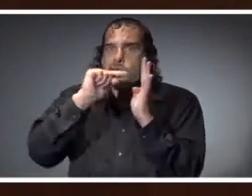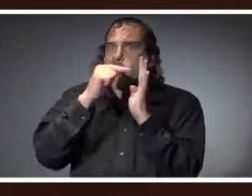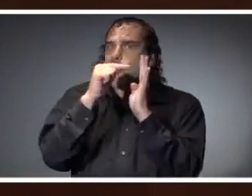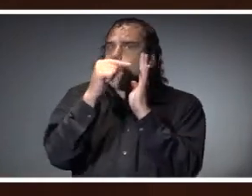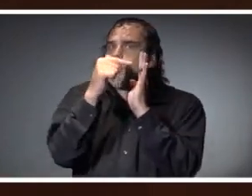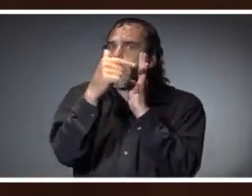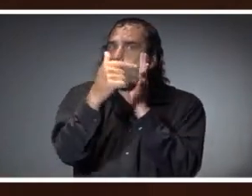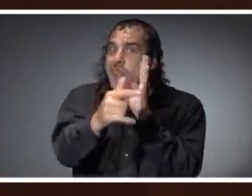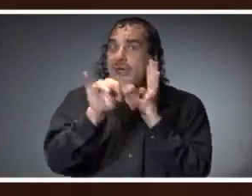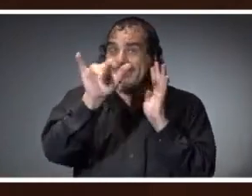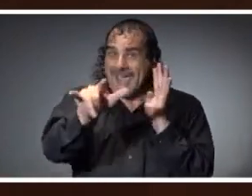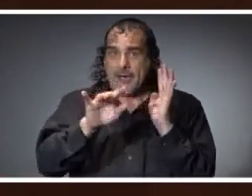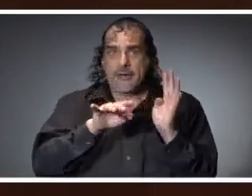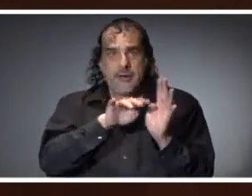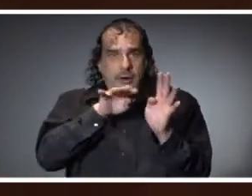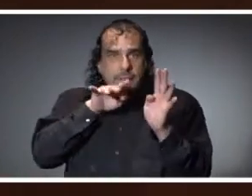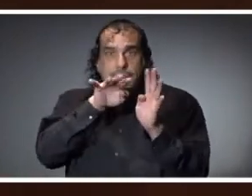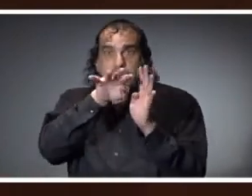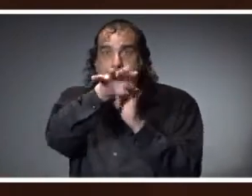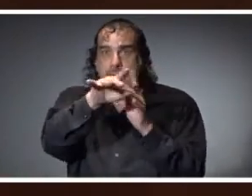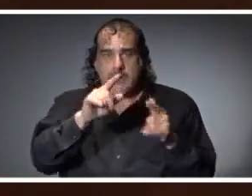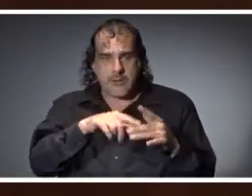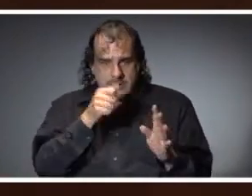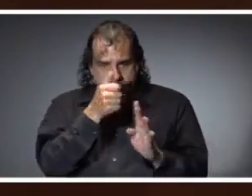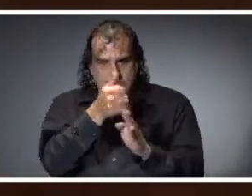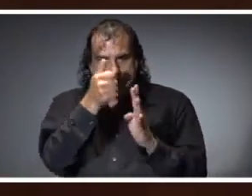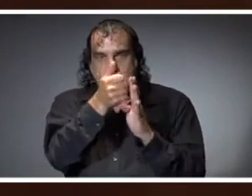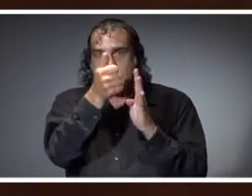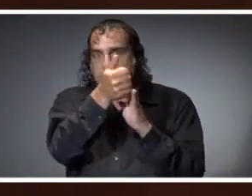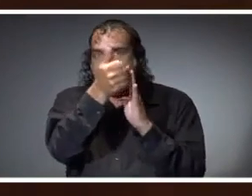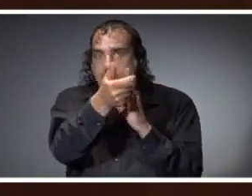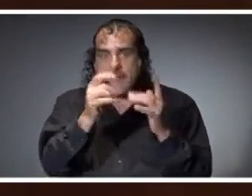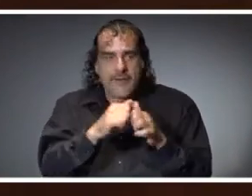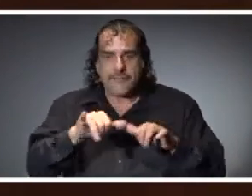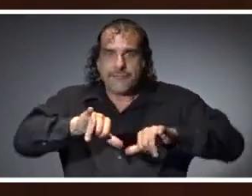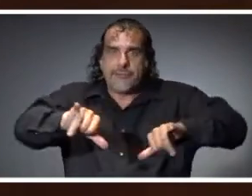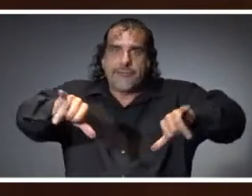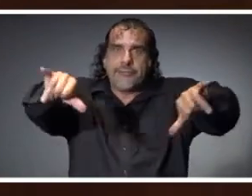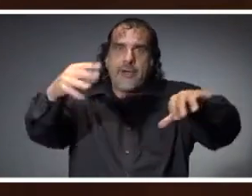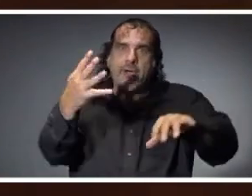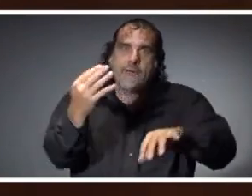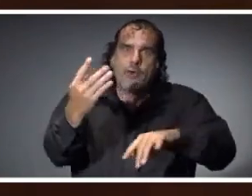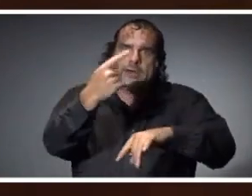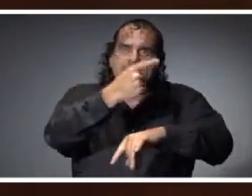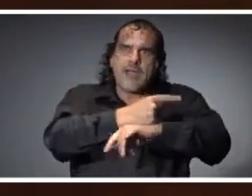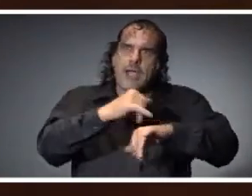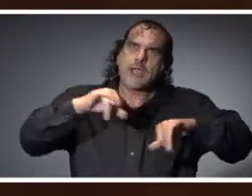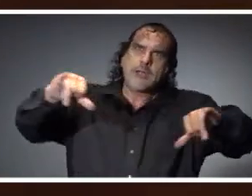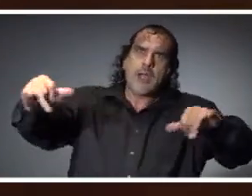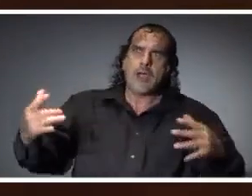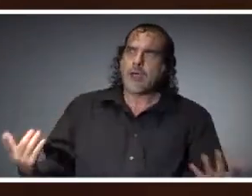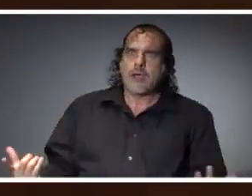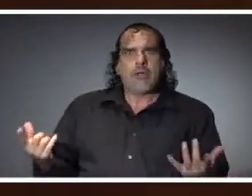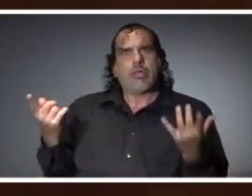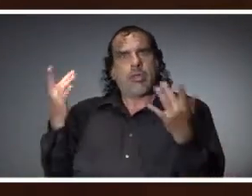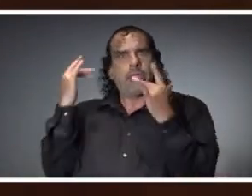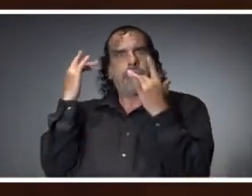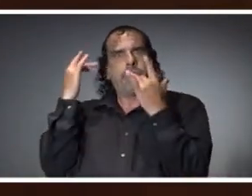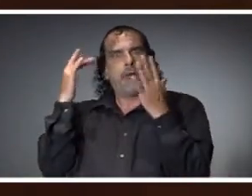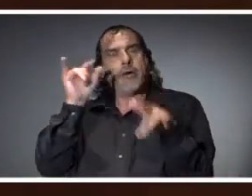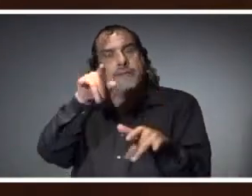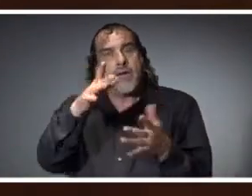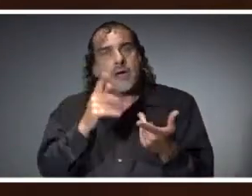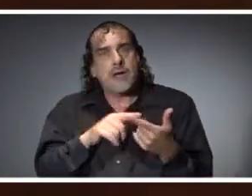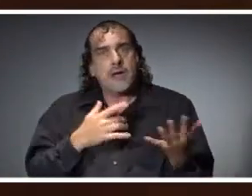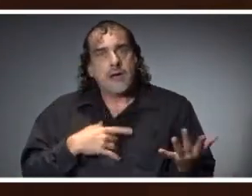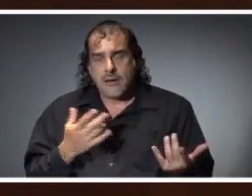to do the right thing, who are exposed, it may result in them being quarantined for 14 days. And we want to try to